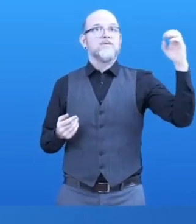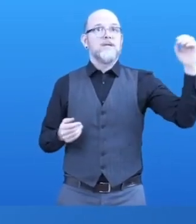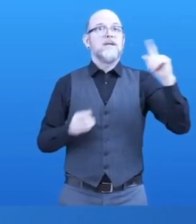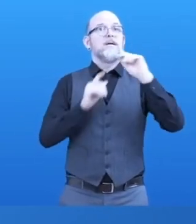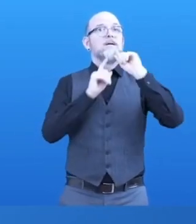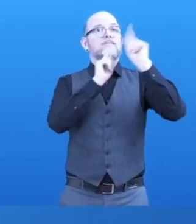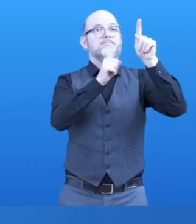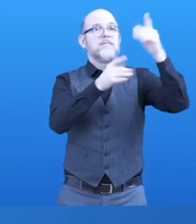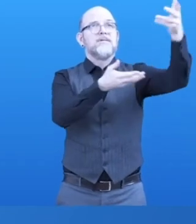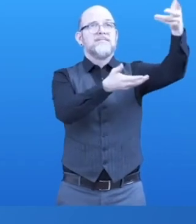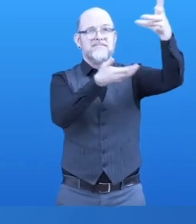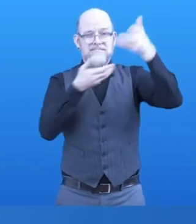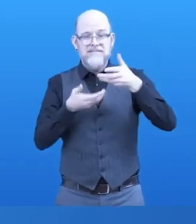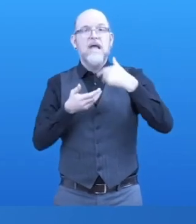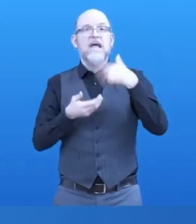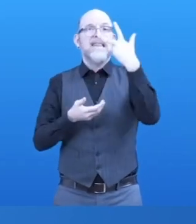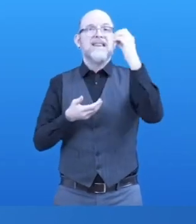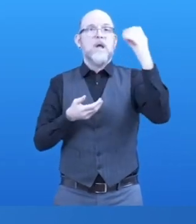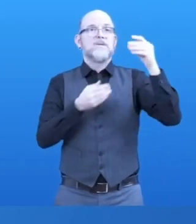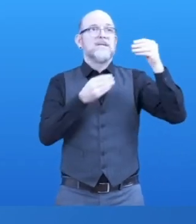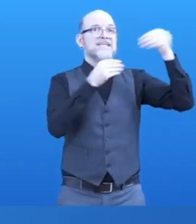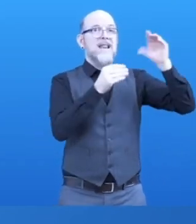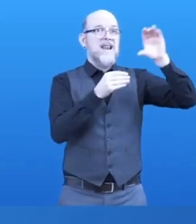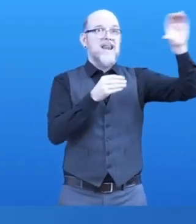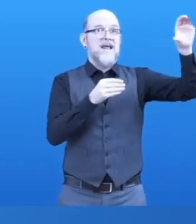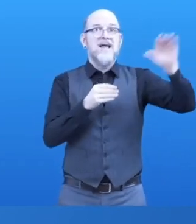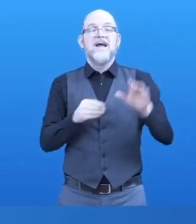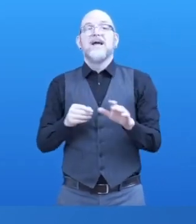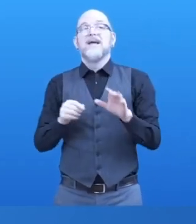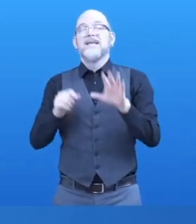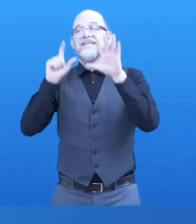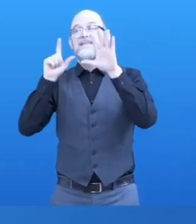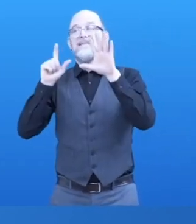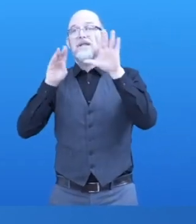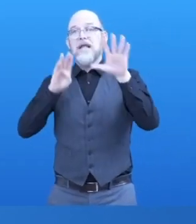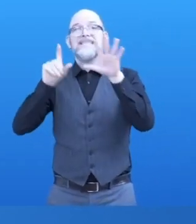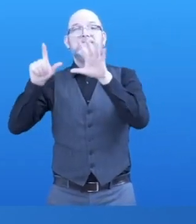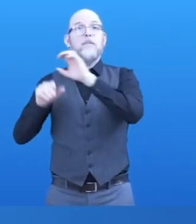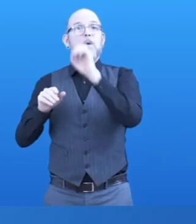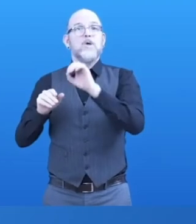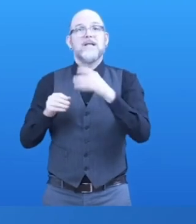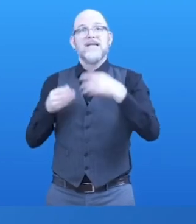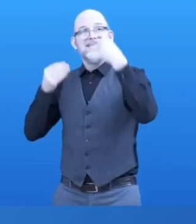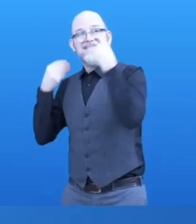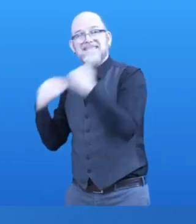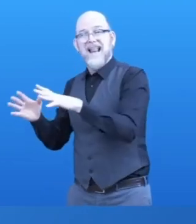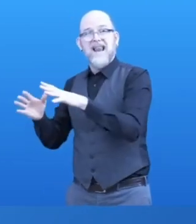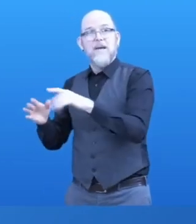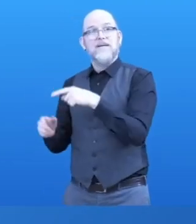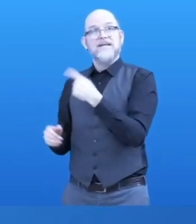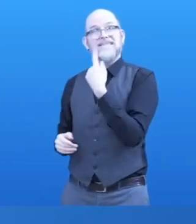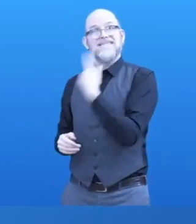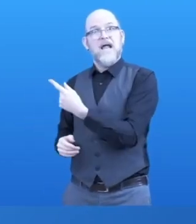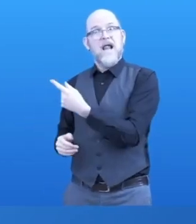of the produced parts go to partners in low-income countries, just for the costs of material and shipping, in order to be